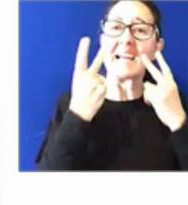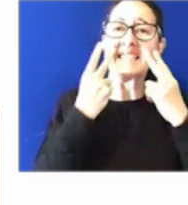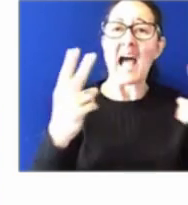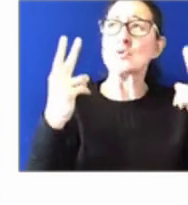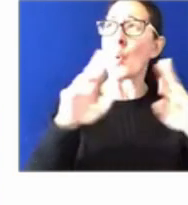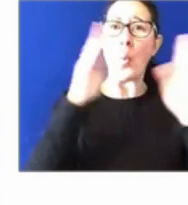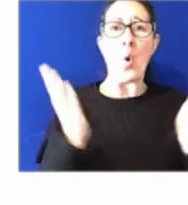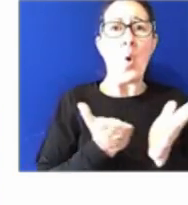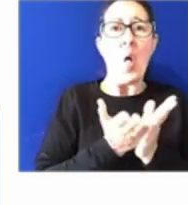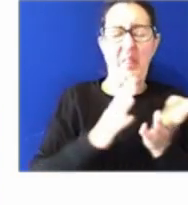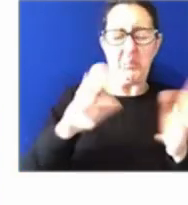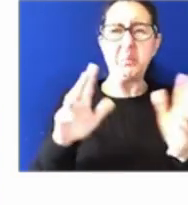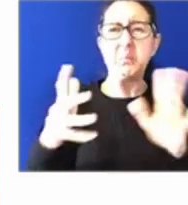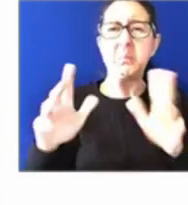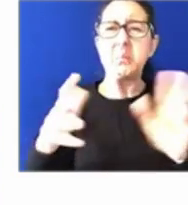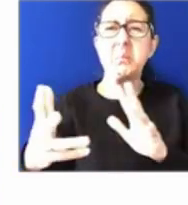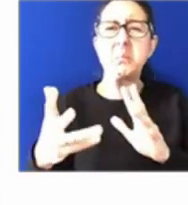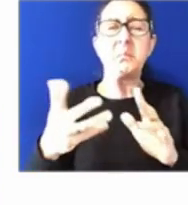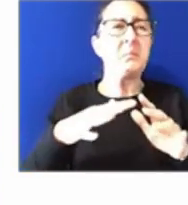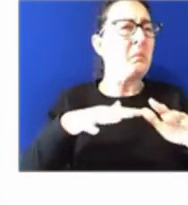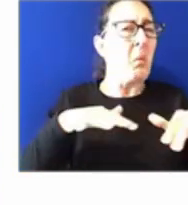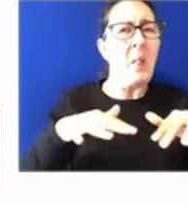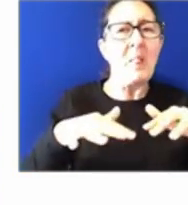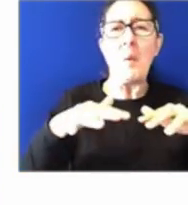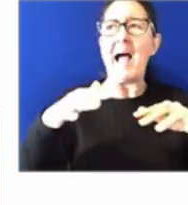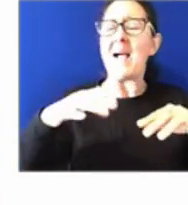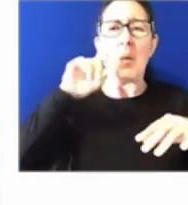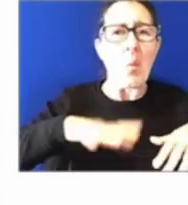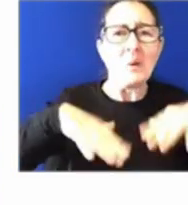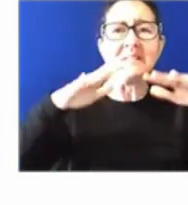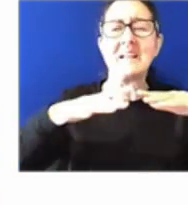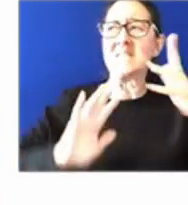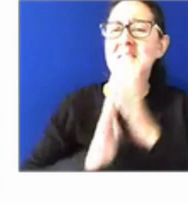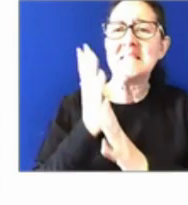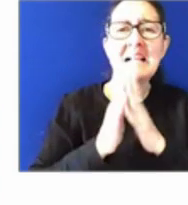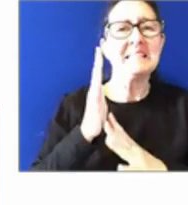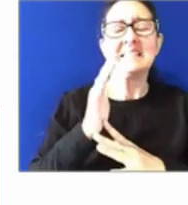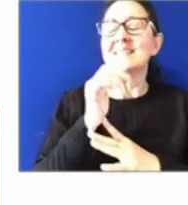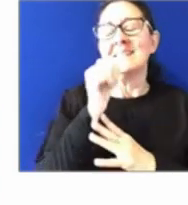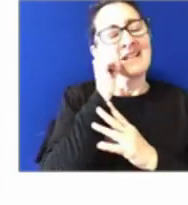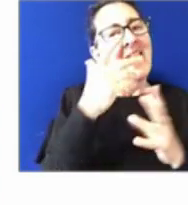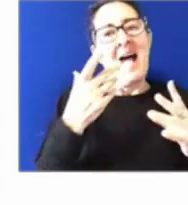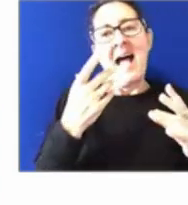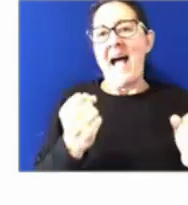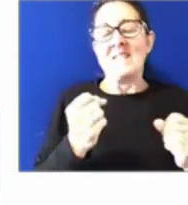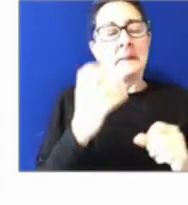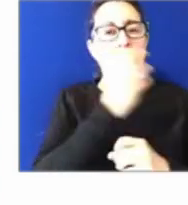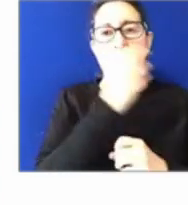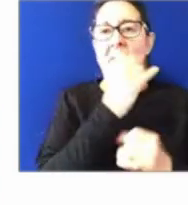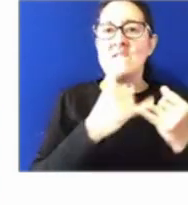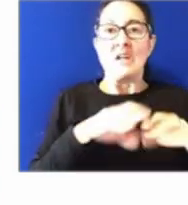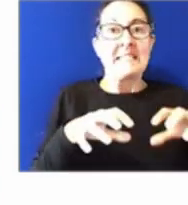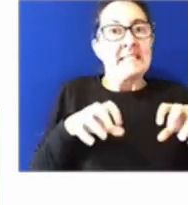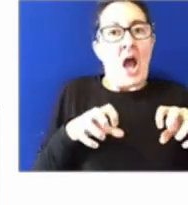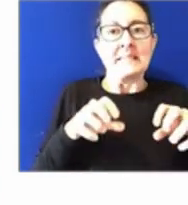across the world. And we all know that we're increasingly operating in a very tight labour market. To